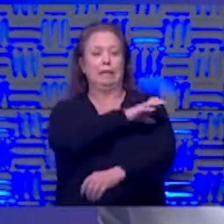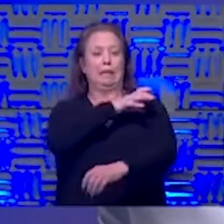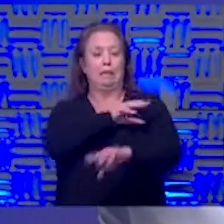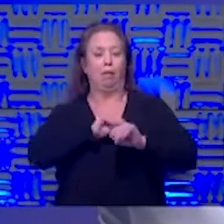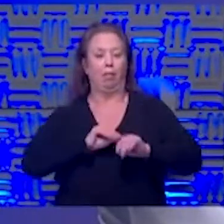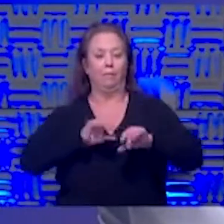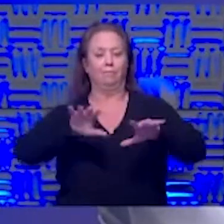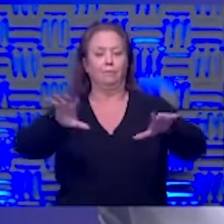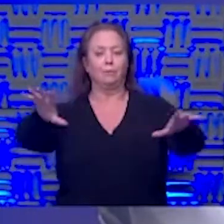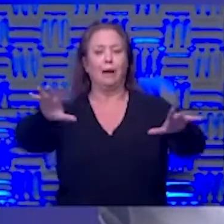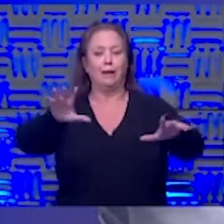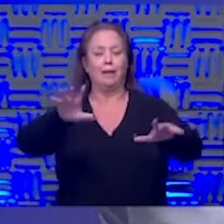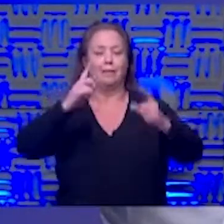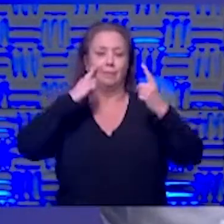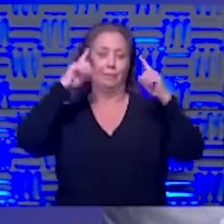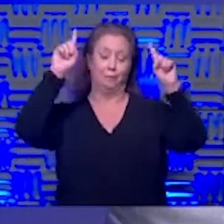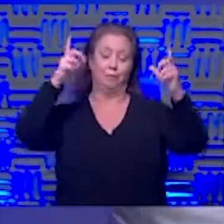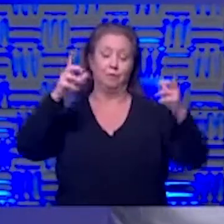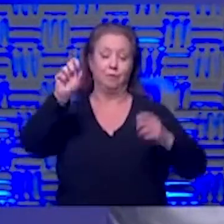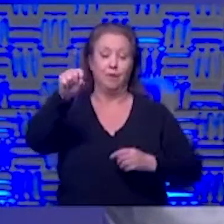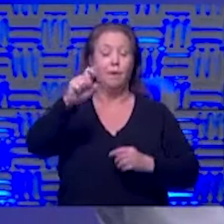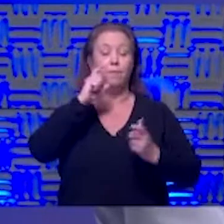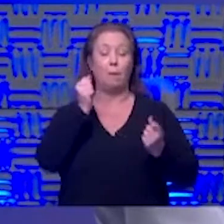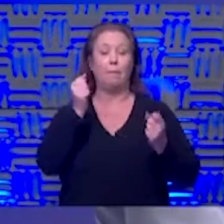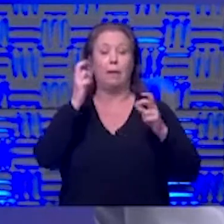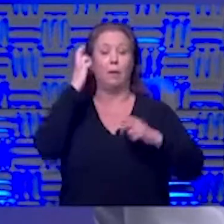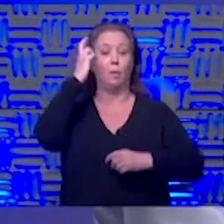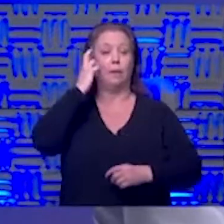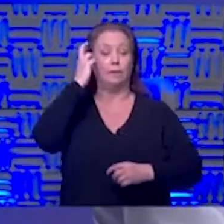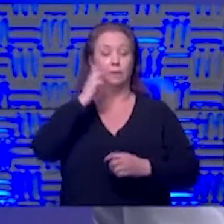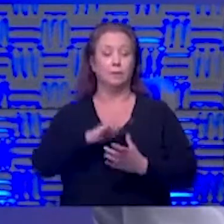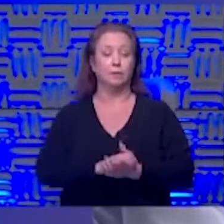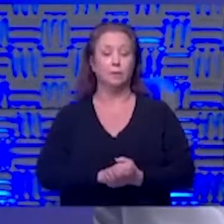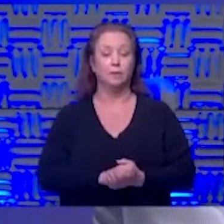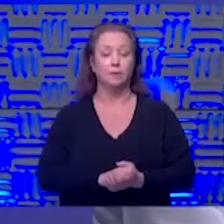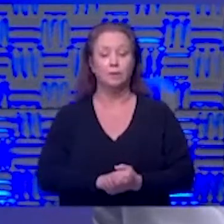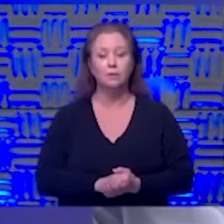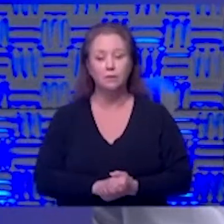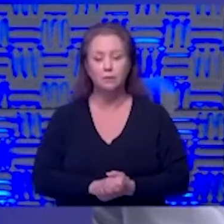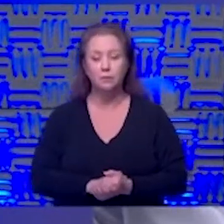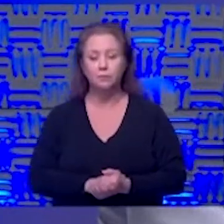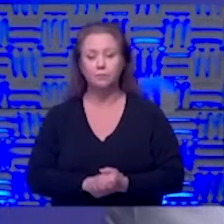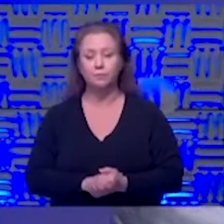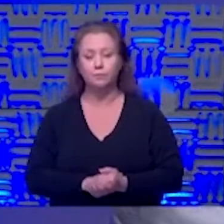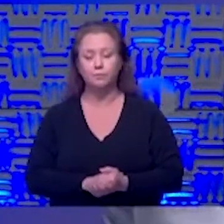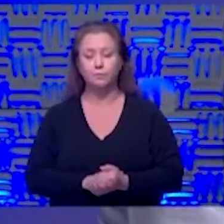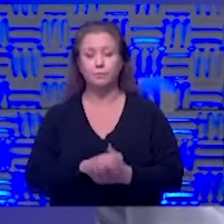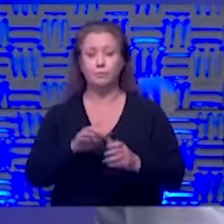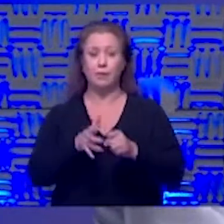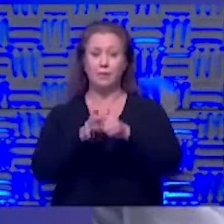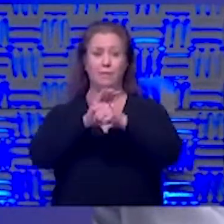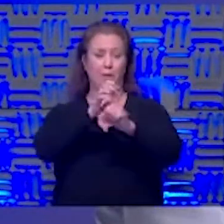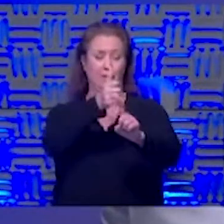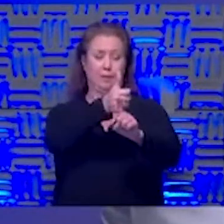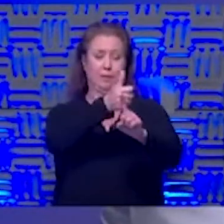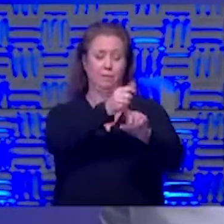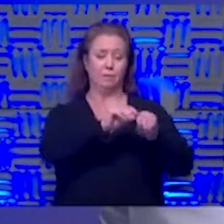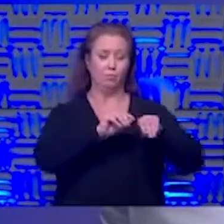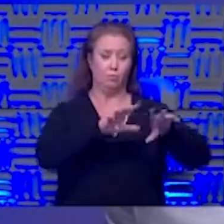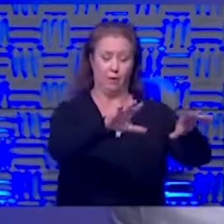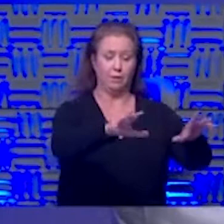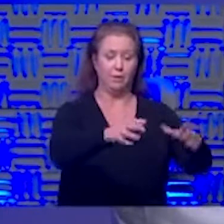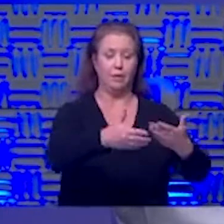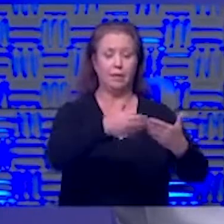spreading um partly for many reasons partly because um you know the virus itself partly